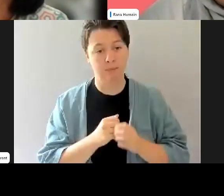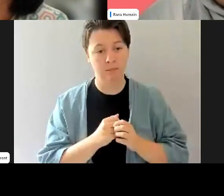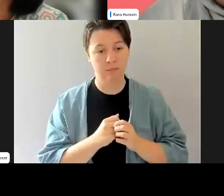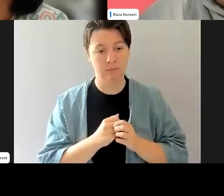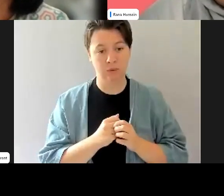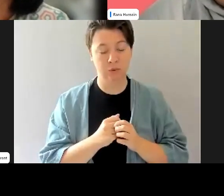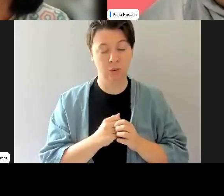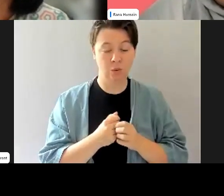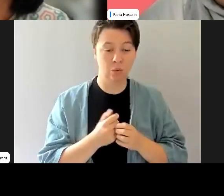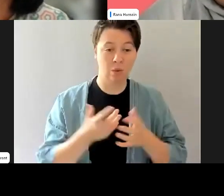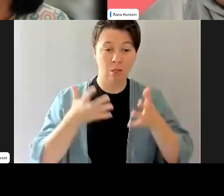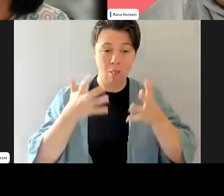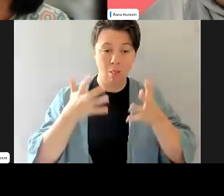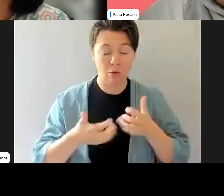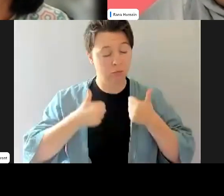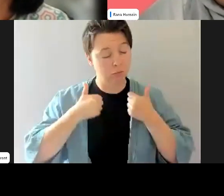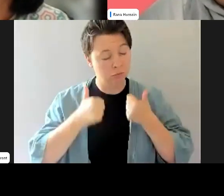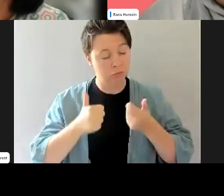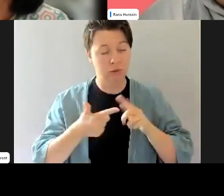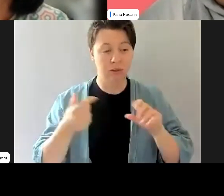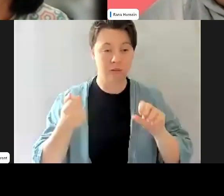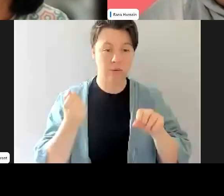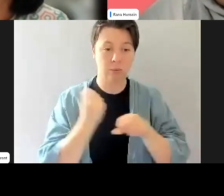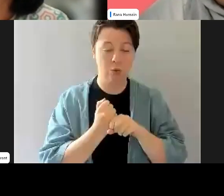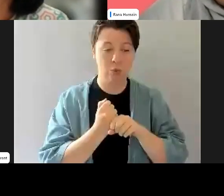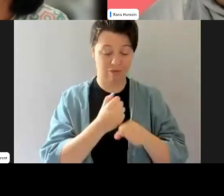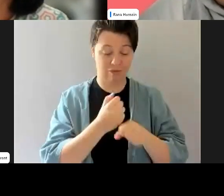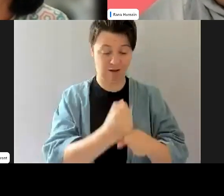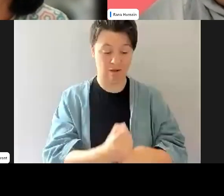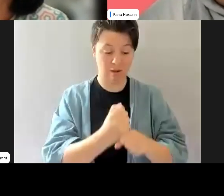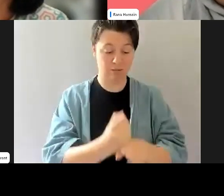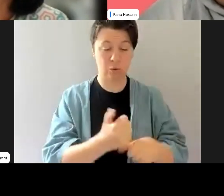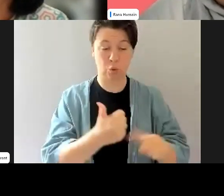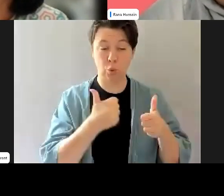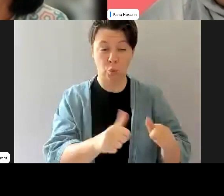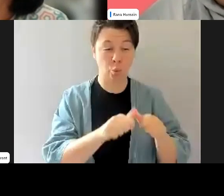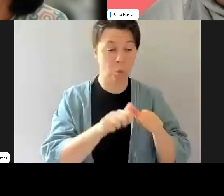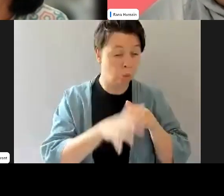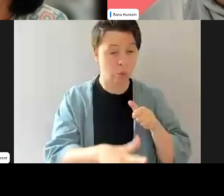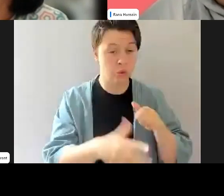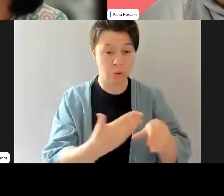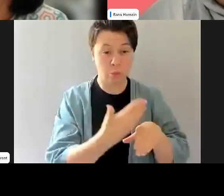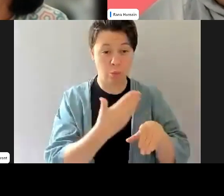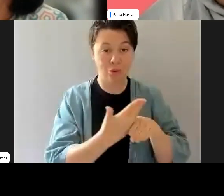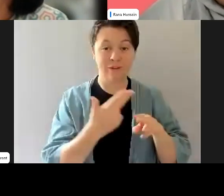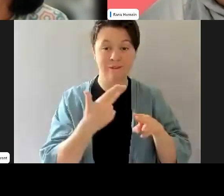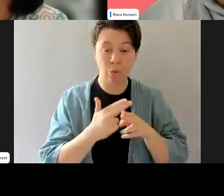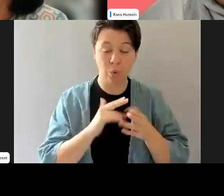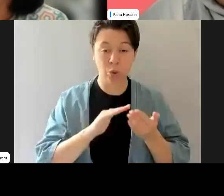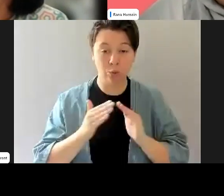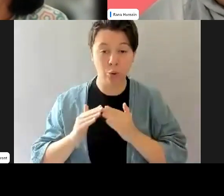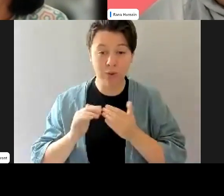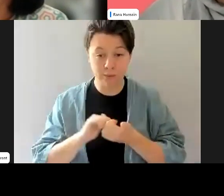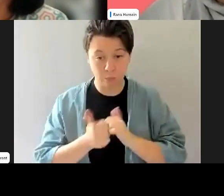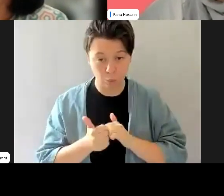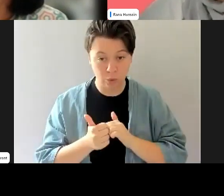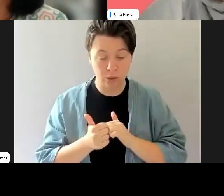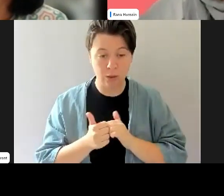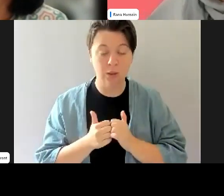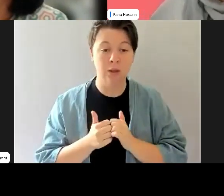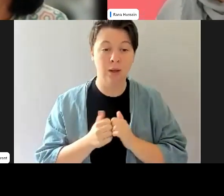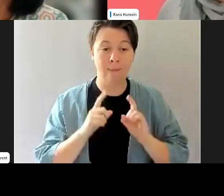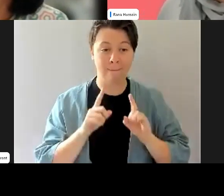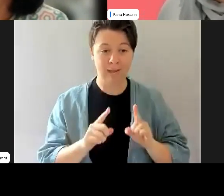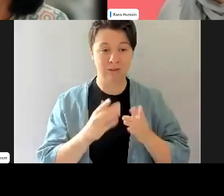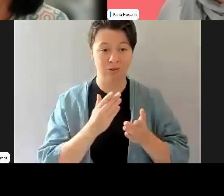there's all these fantastic examples of clubs that are doing really awesome work at community level. Um, but